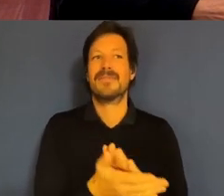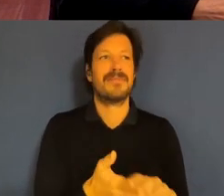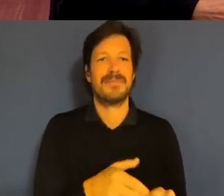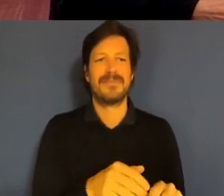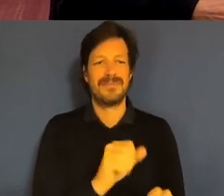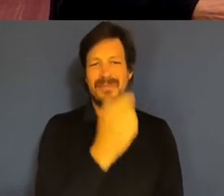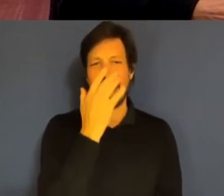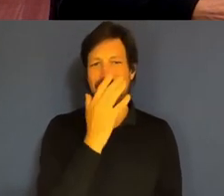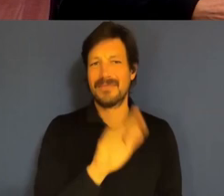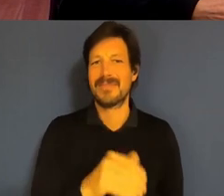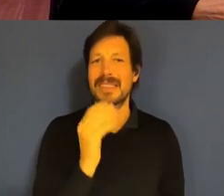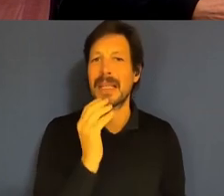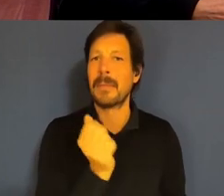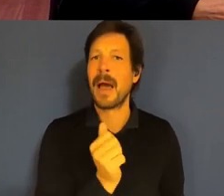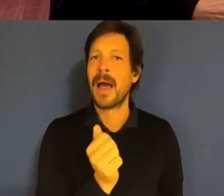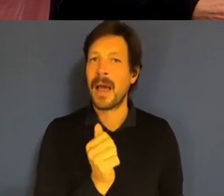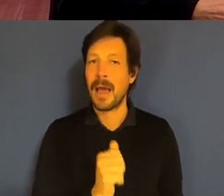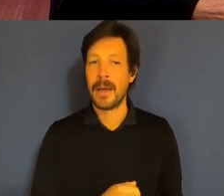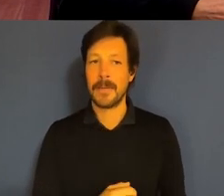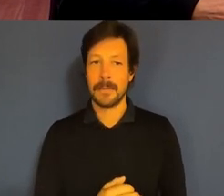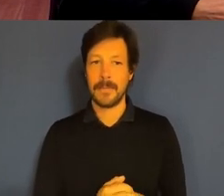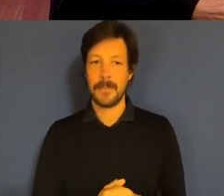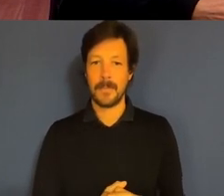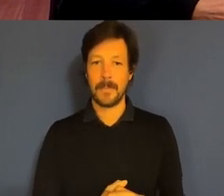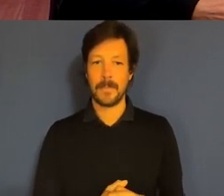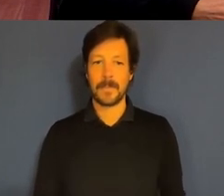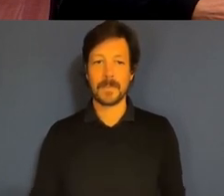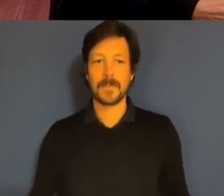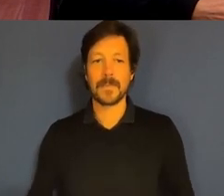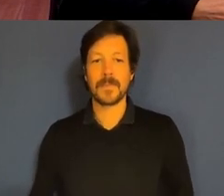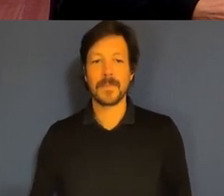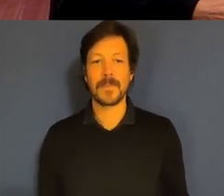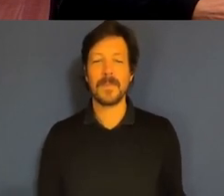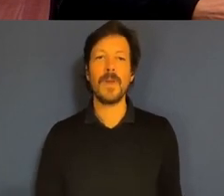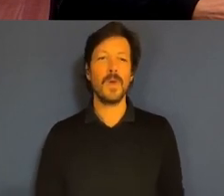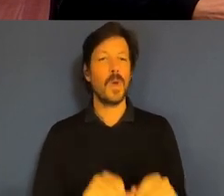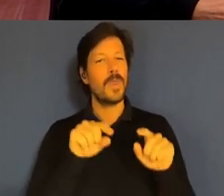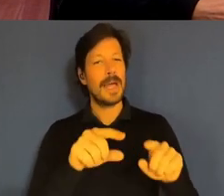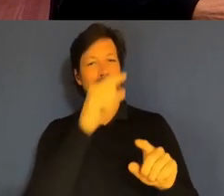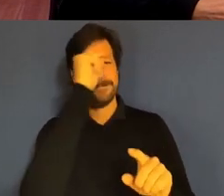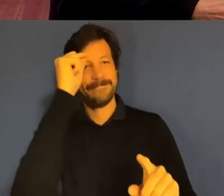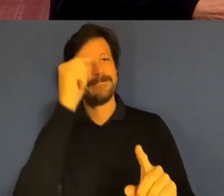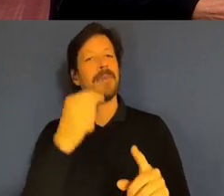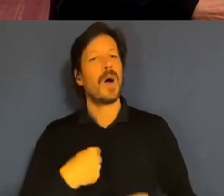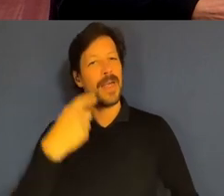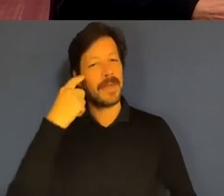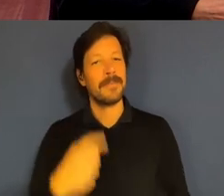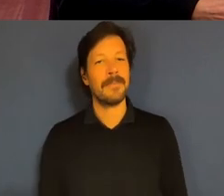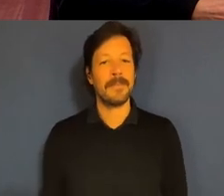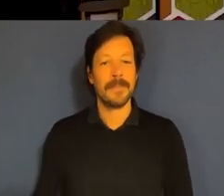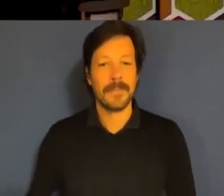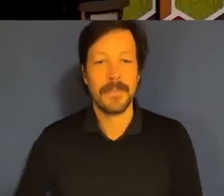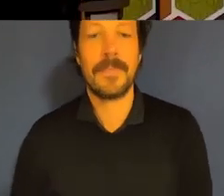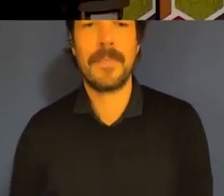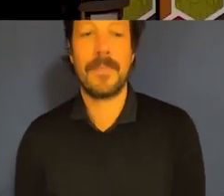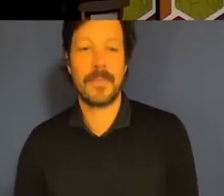sort of segmentation is. That's what we really need to be aiming for. Thank you. wonder, Jodie, from your